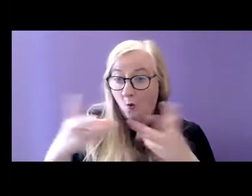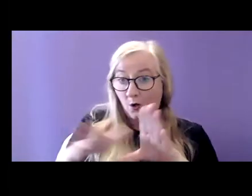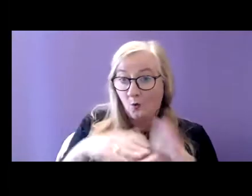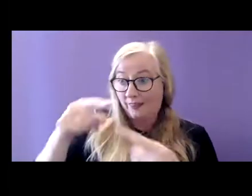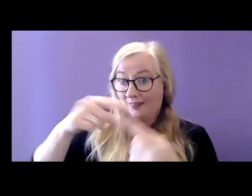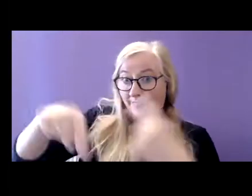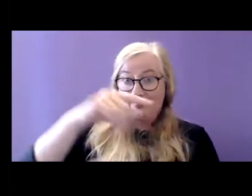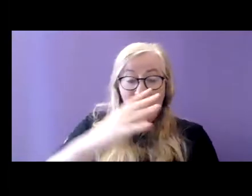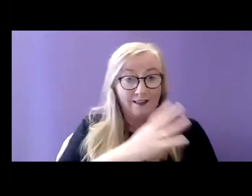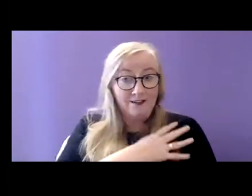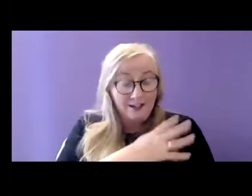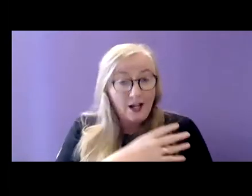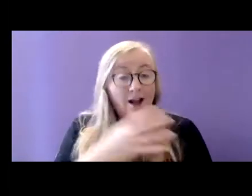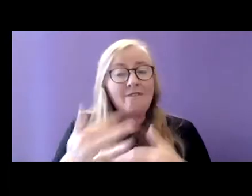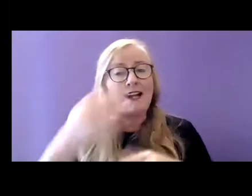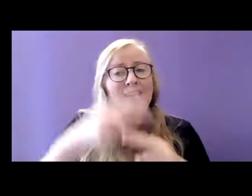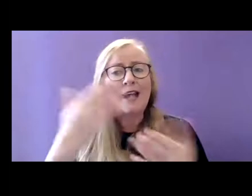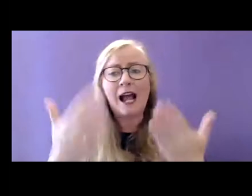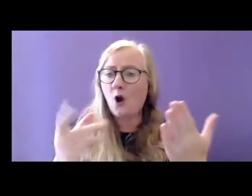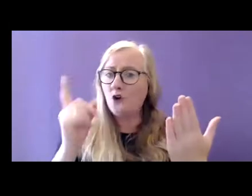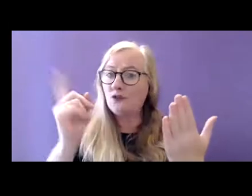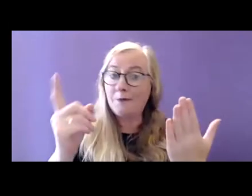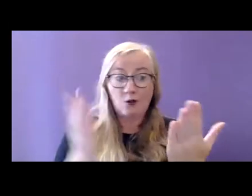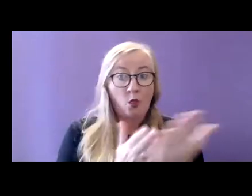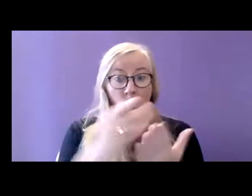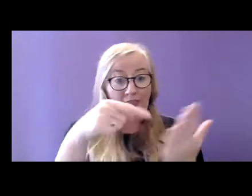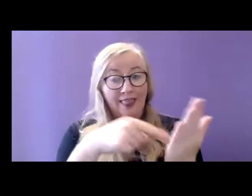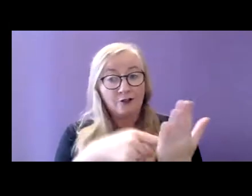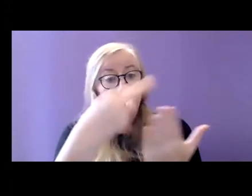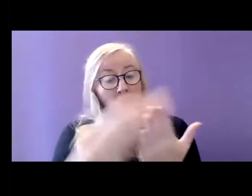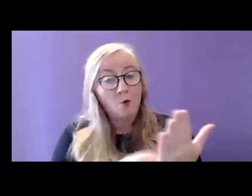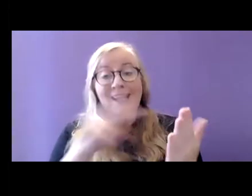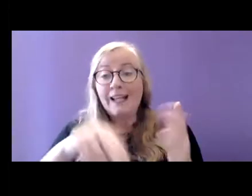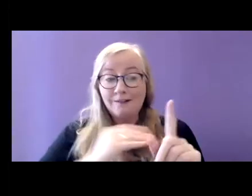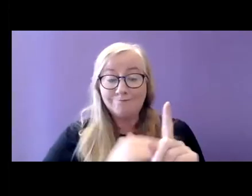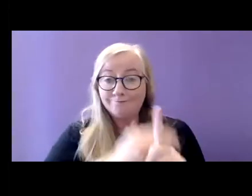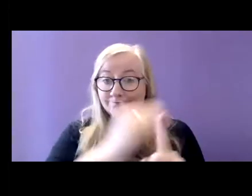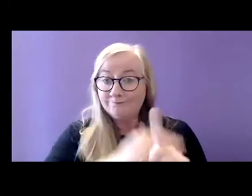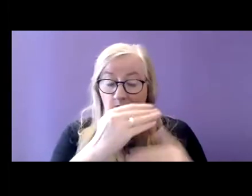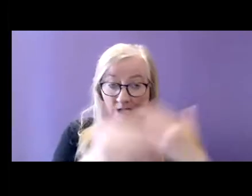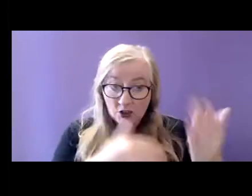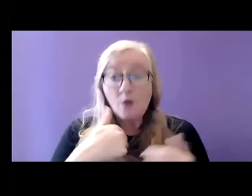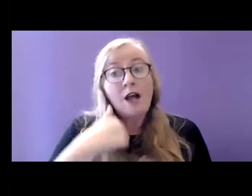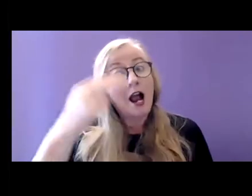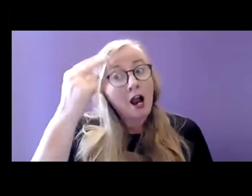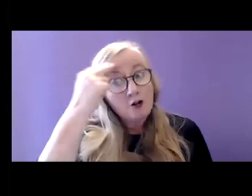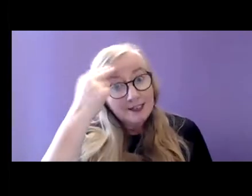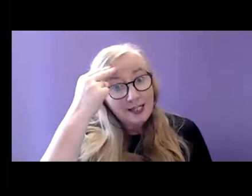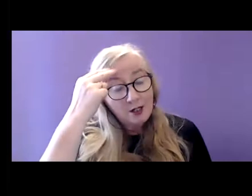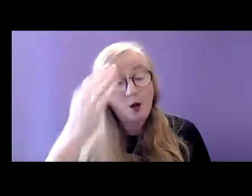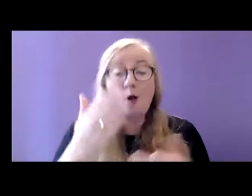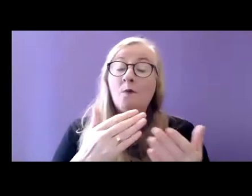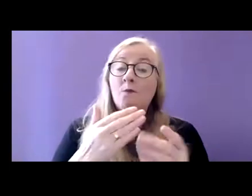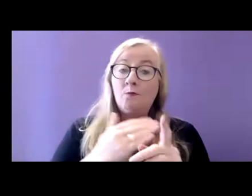to see how the recommendations in that report can be progressed. I understand the importance of future proofing our